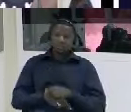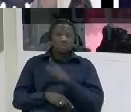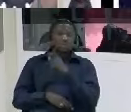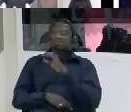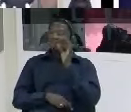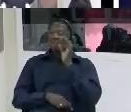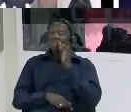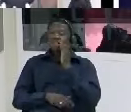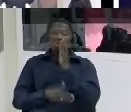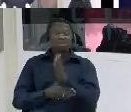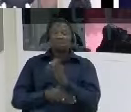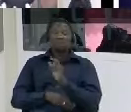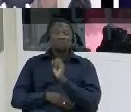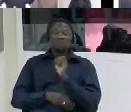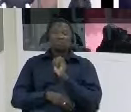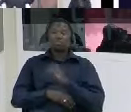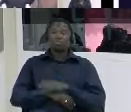complying